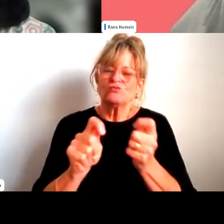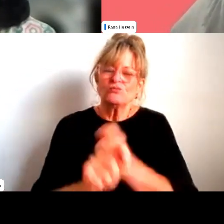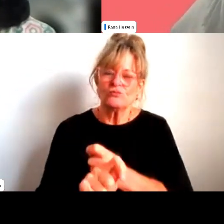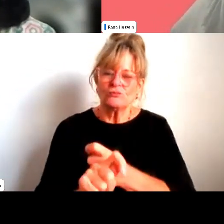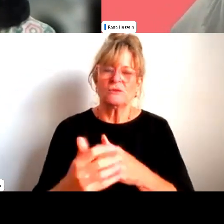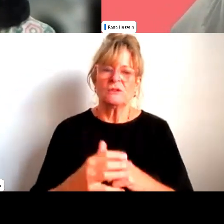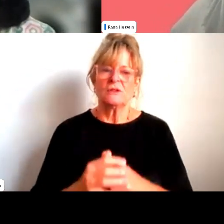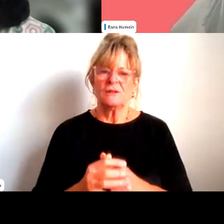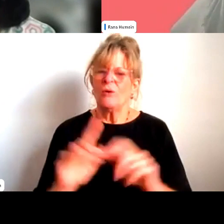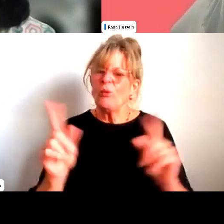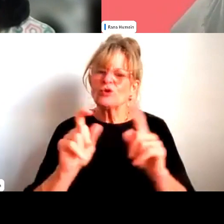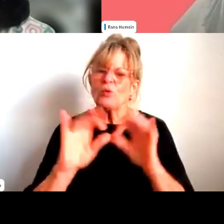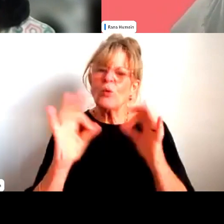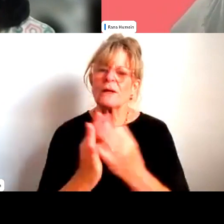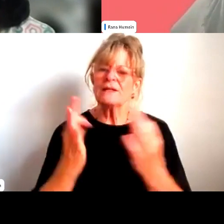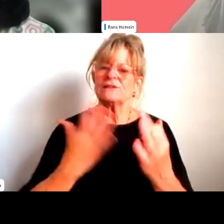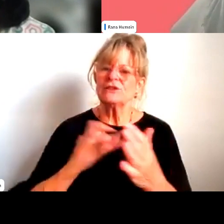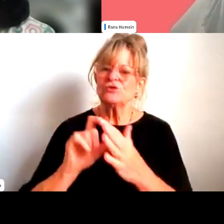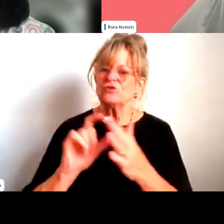tips out there to everyone listening.